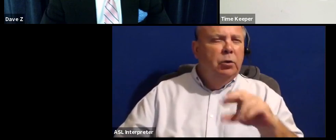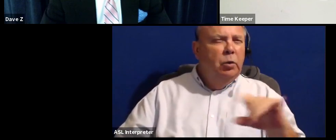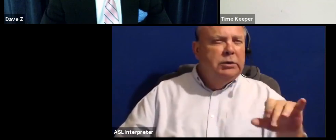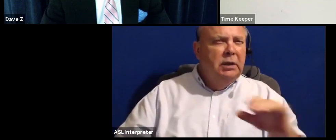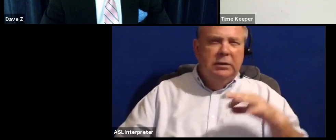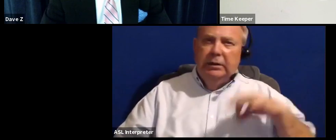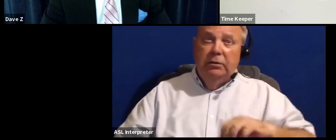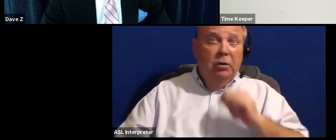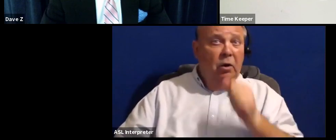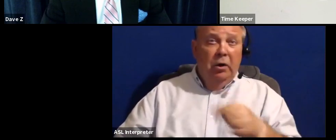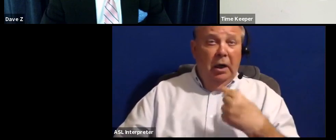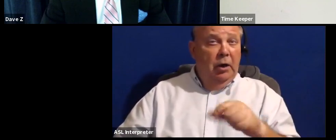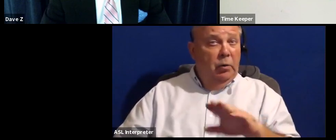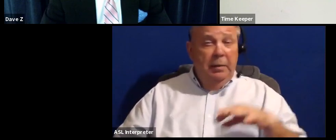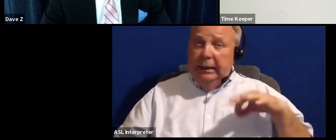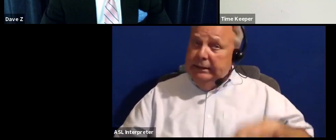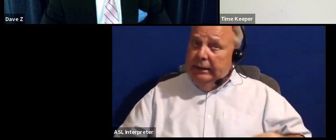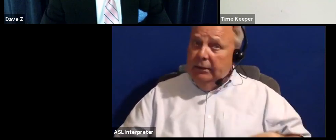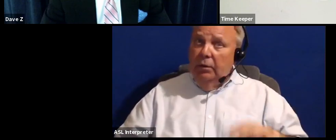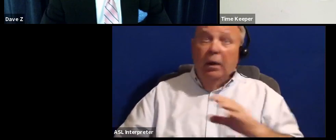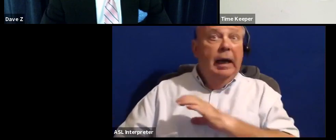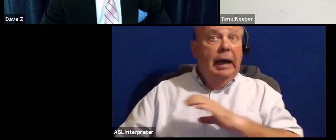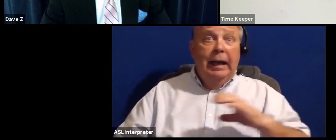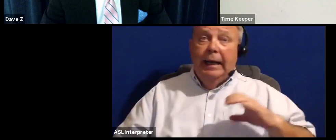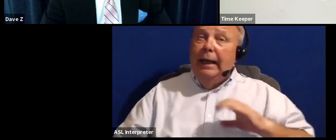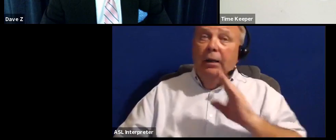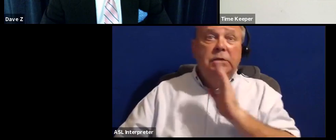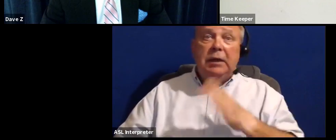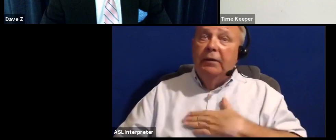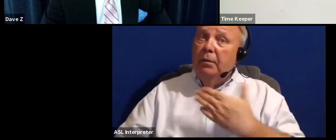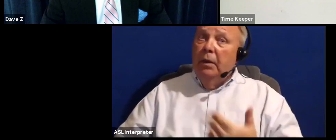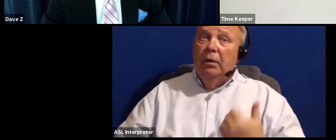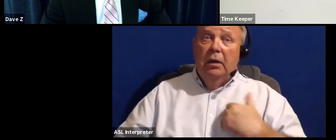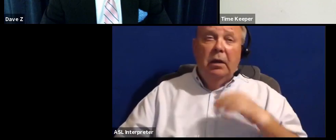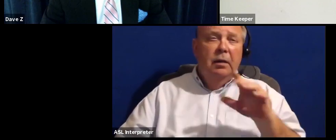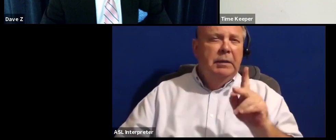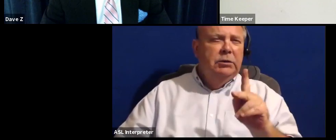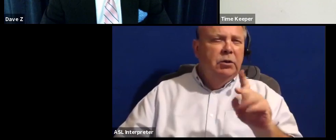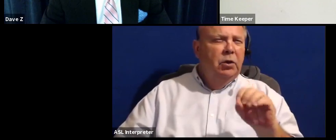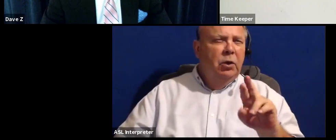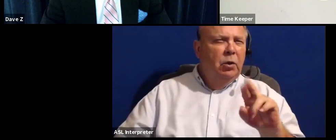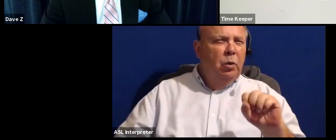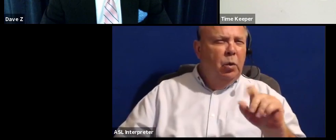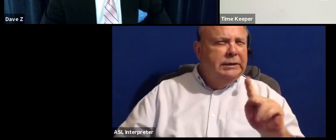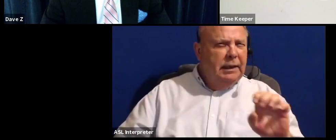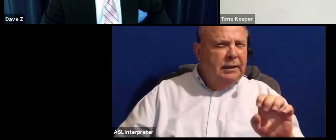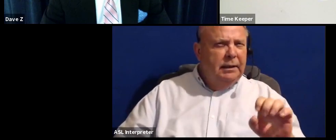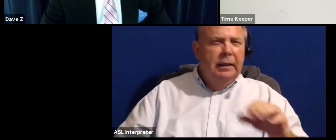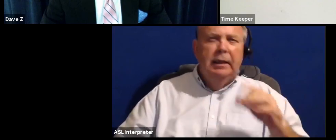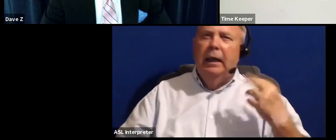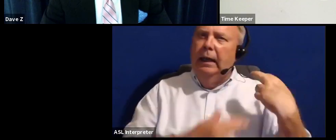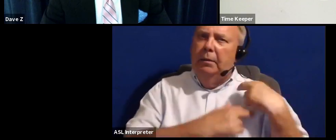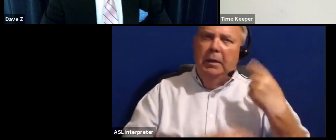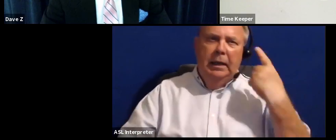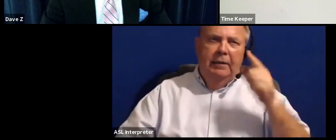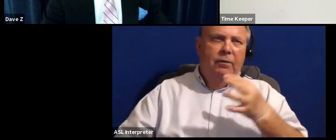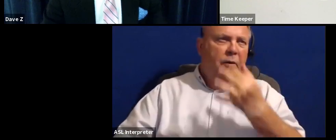interests are not Greenbelt's interests. Council has never been willing to hold Mr. Christakis accountable for the shoddy